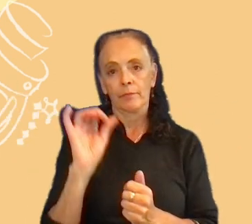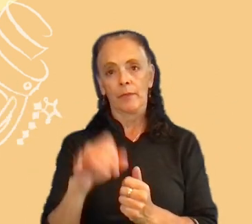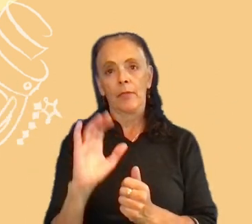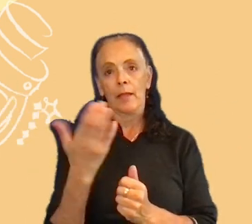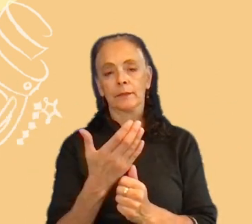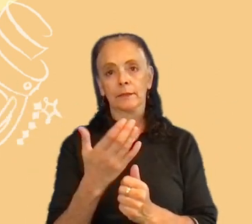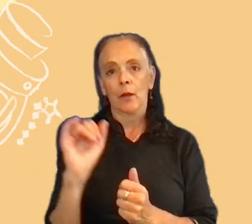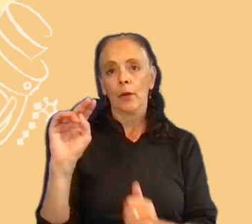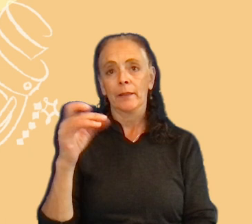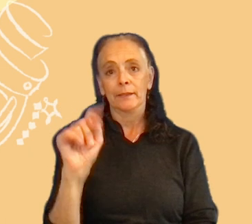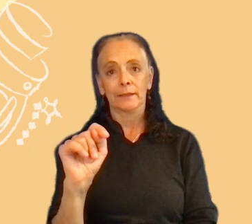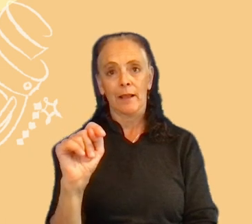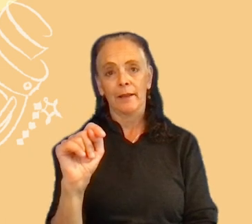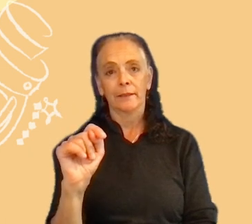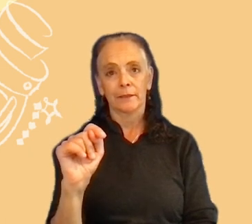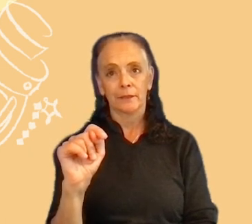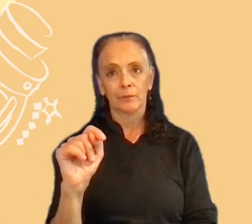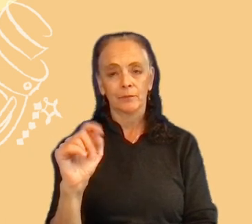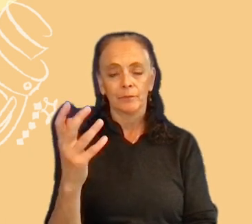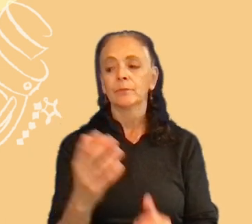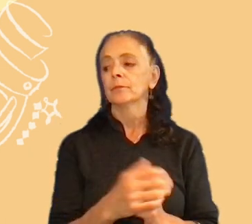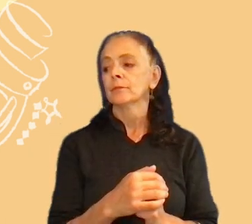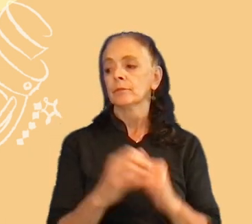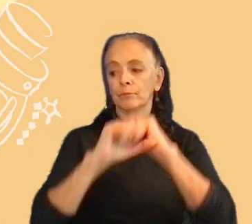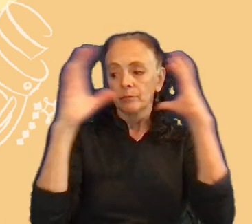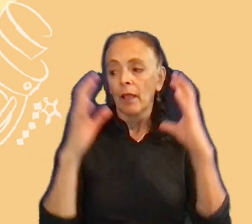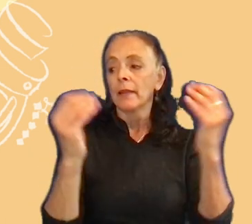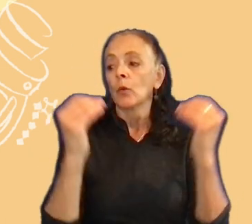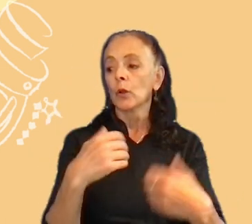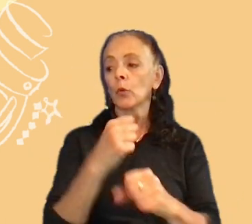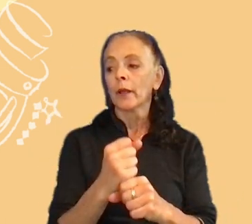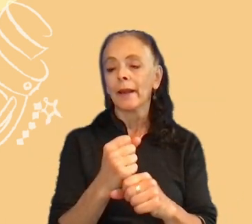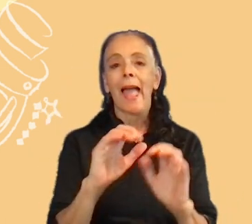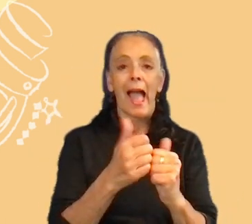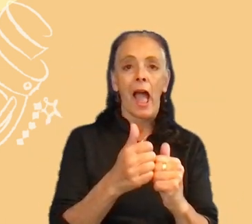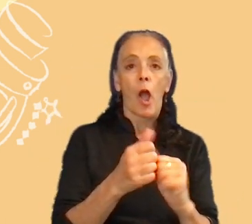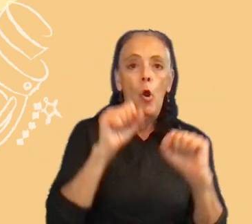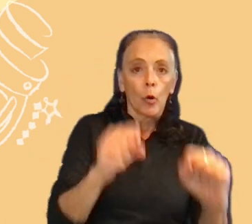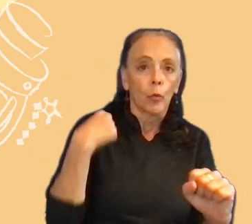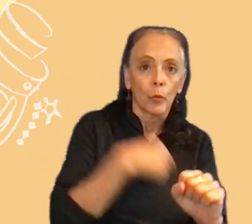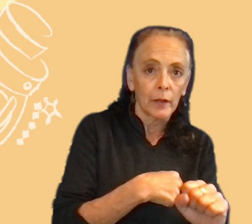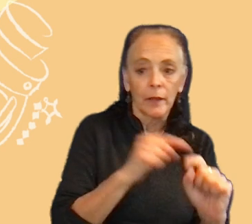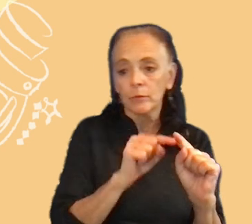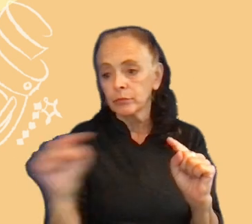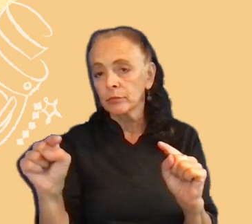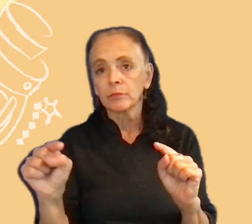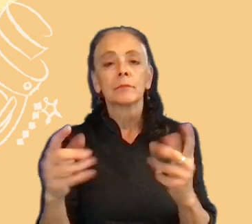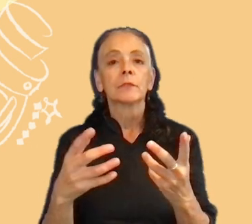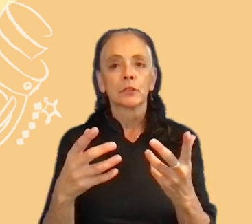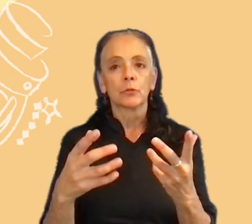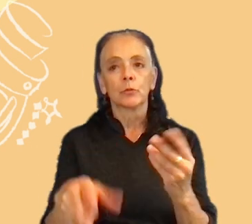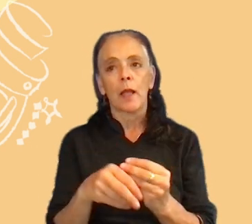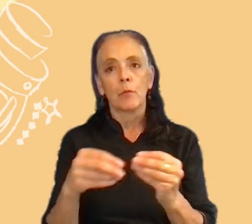insight that we used. And we created how might we is based on this insight, so we could have discussion points.